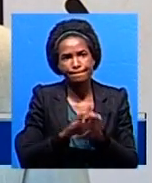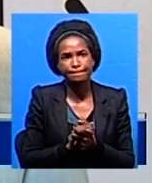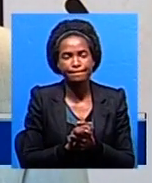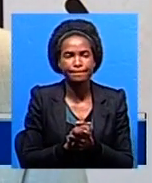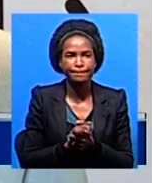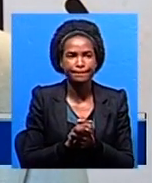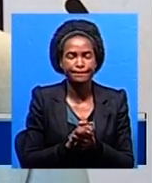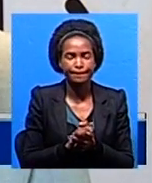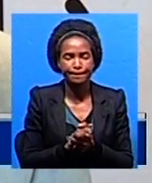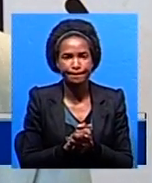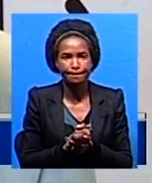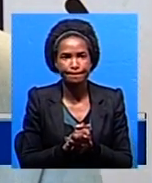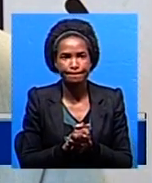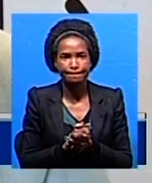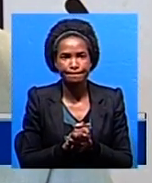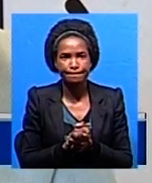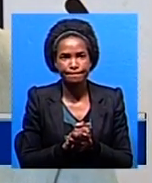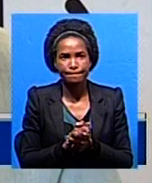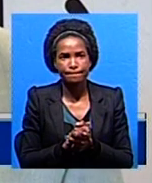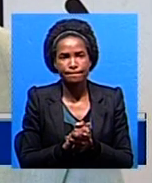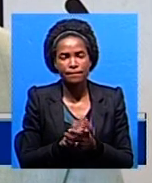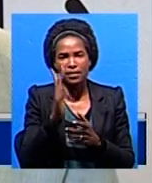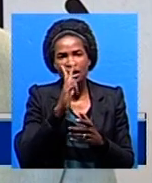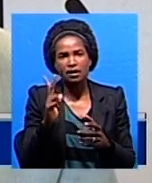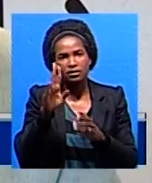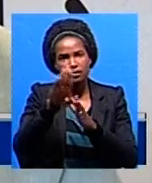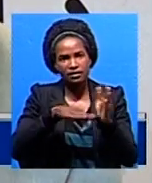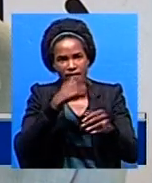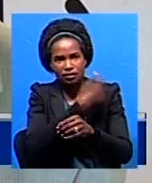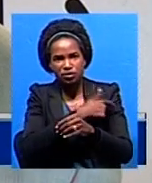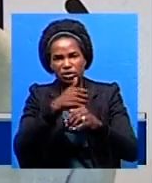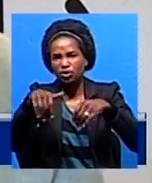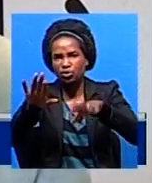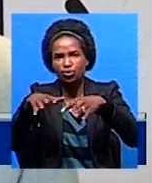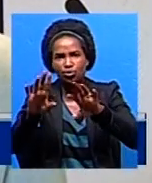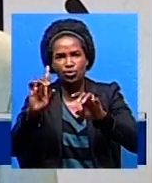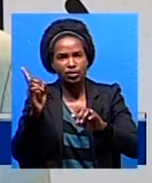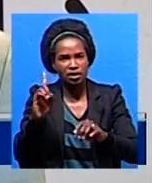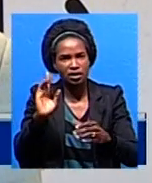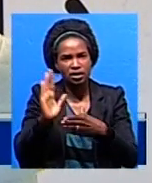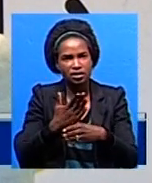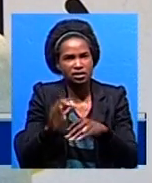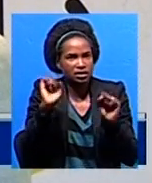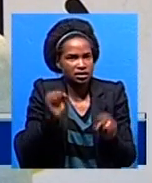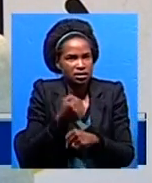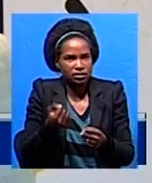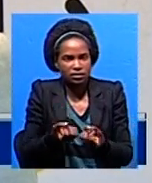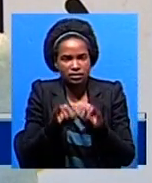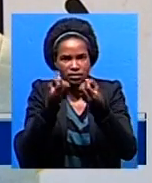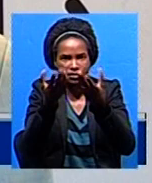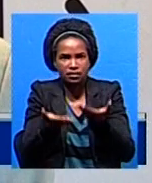longer turn away people from our doors because we are unable to provide them